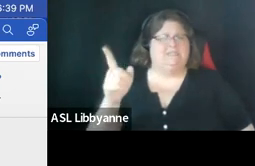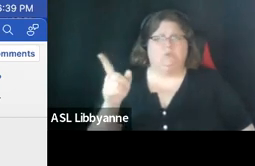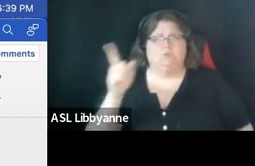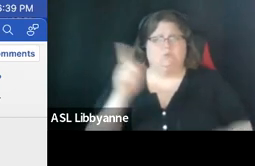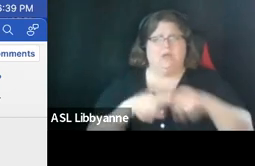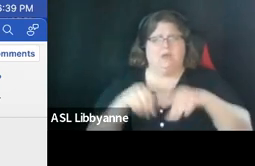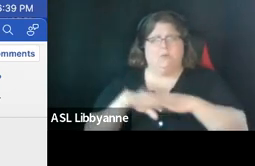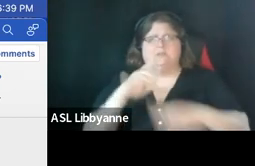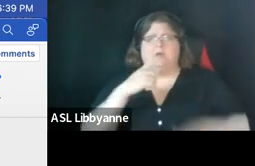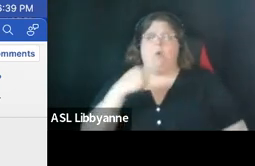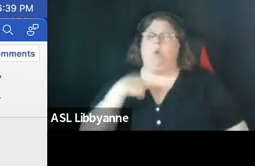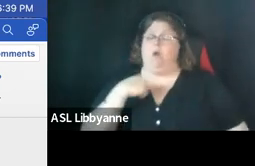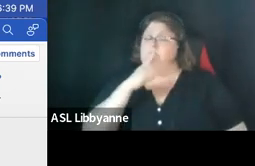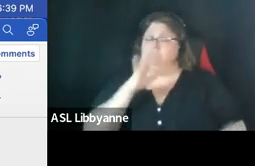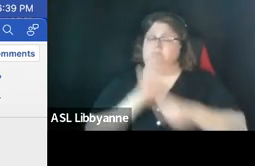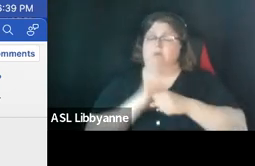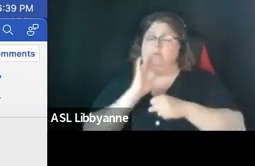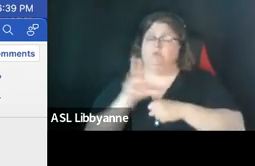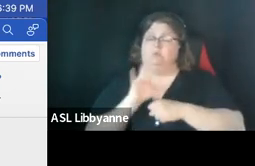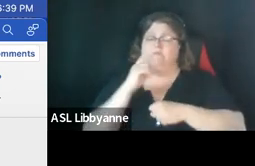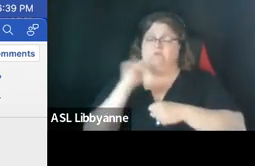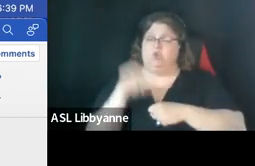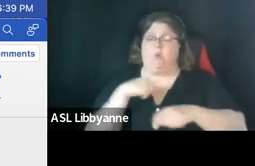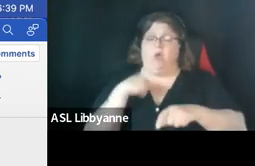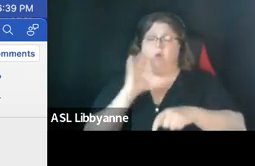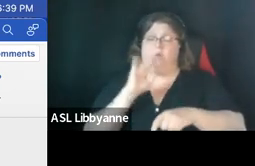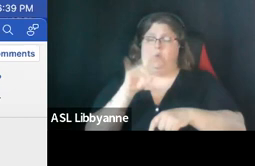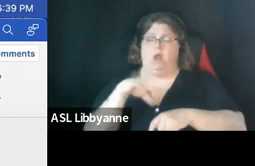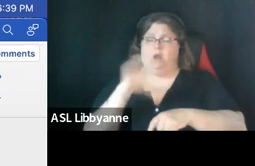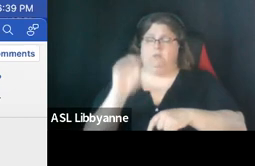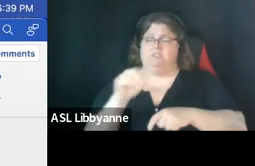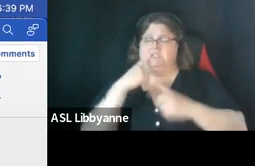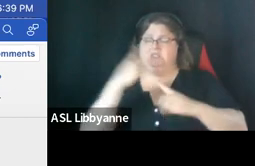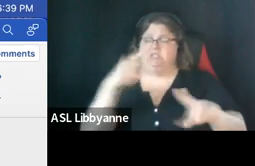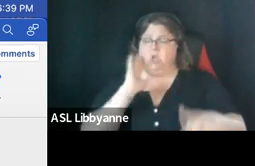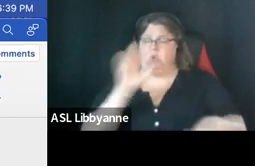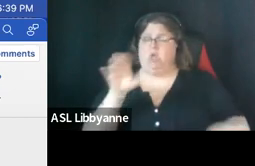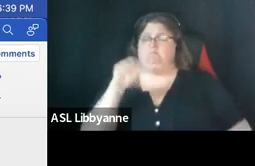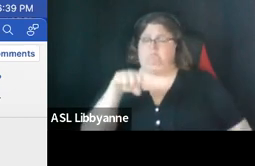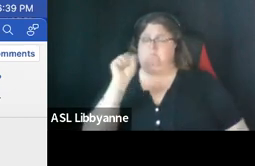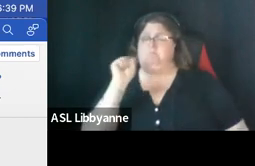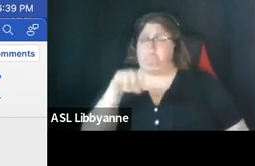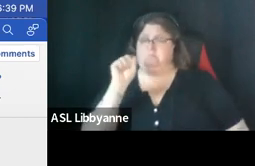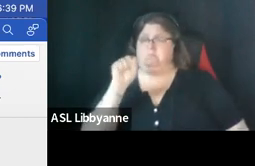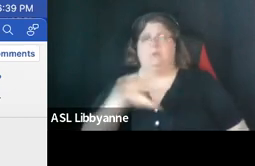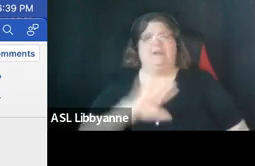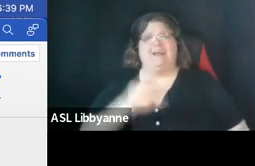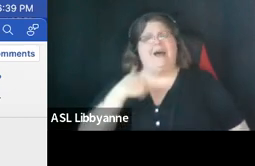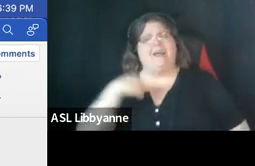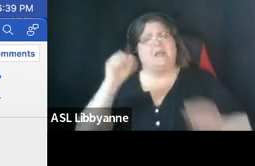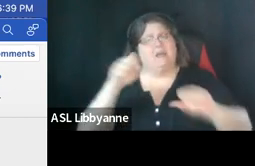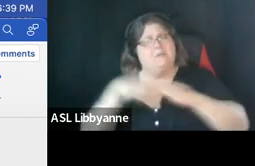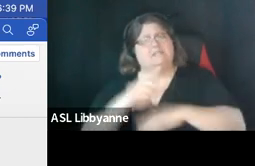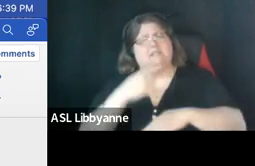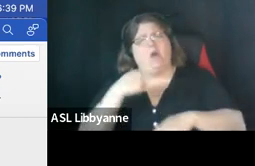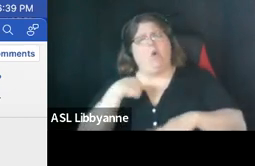i'm going to guarantee that i'm going to do this for you i can say as a candidate i have these characteristics i've done it before i'm bringing you